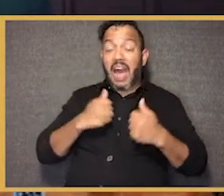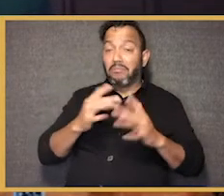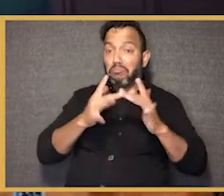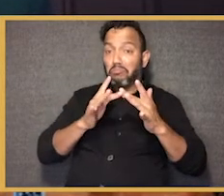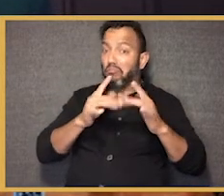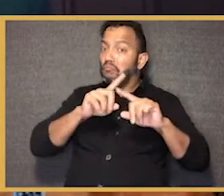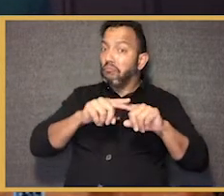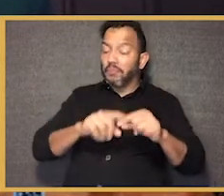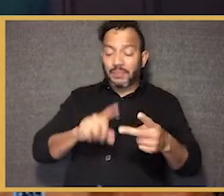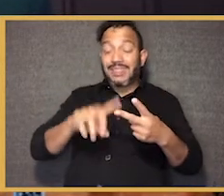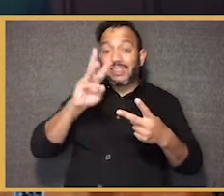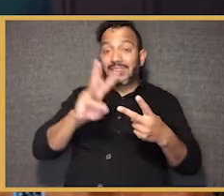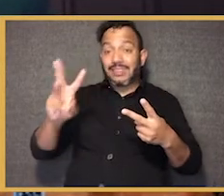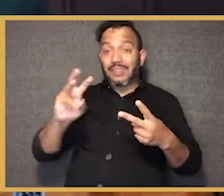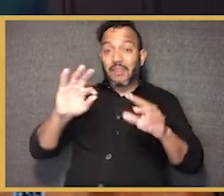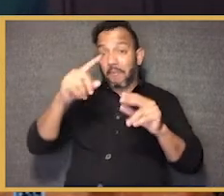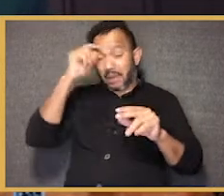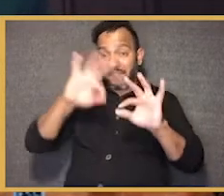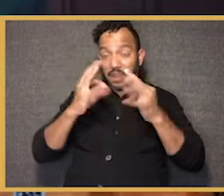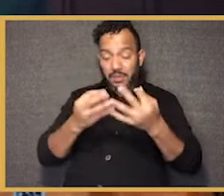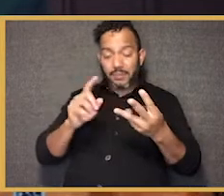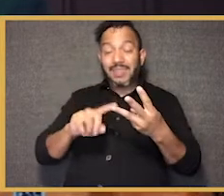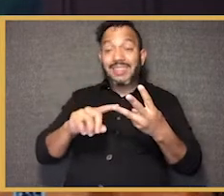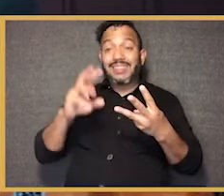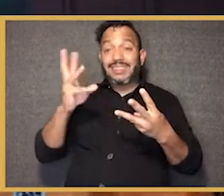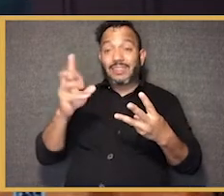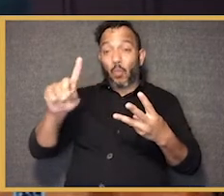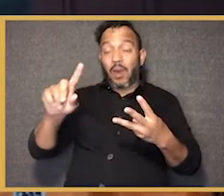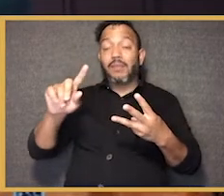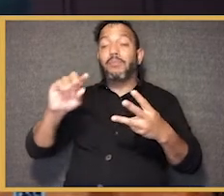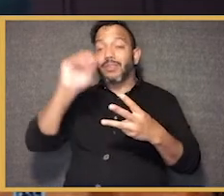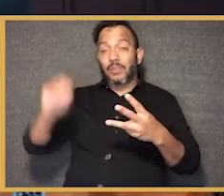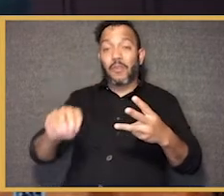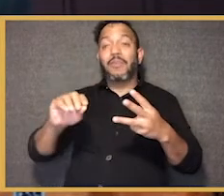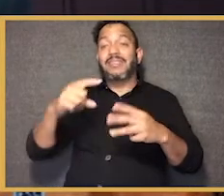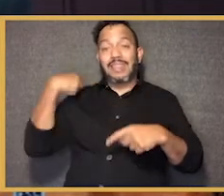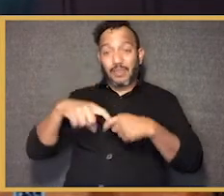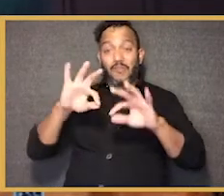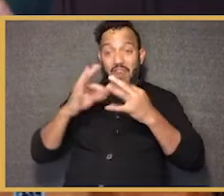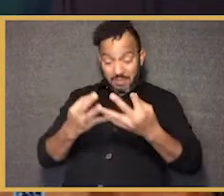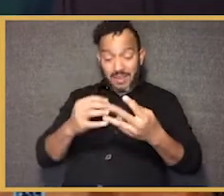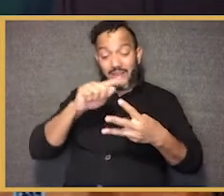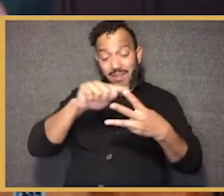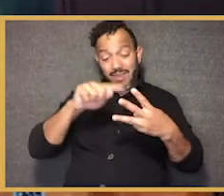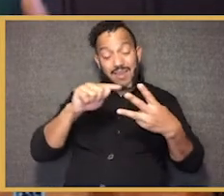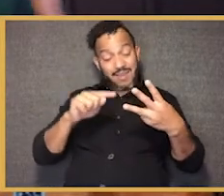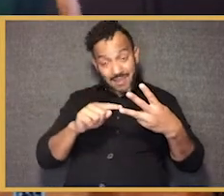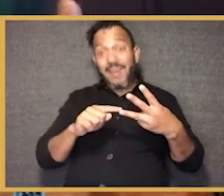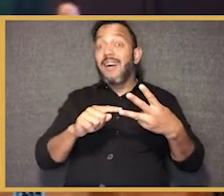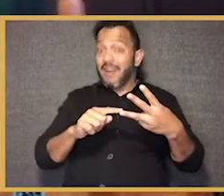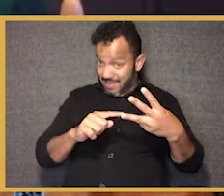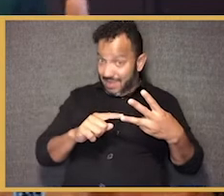of white families have reliable internet access. 66% of black families, 61% of Latino families. So we had kids who